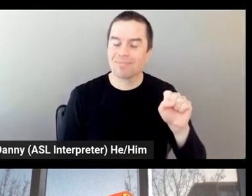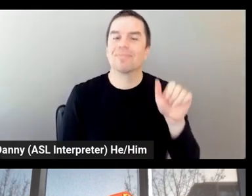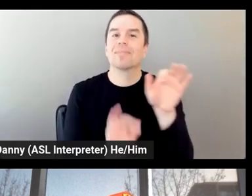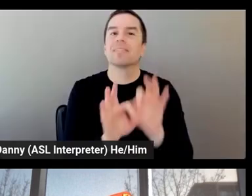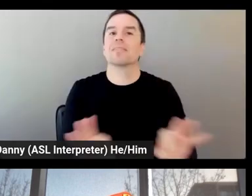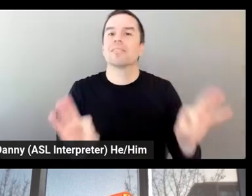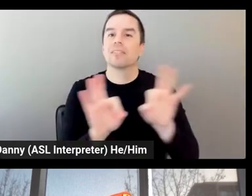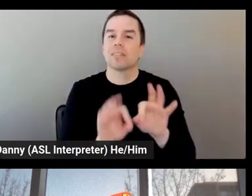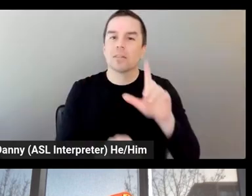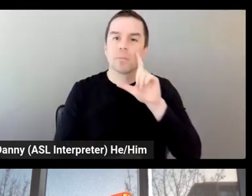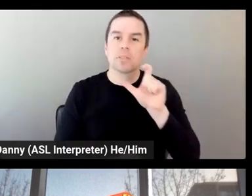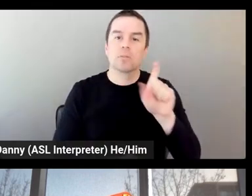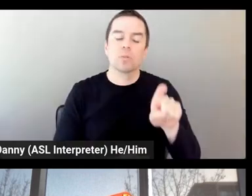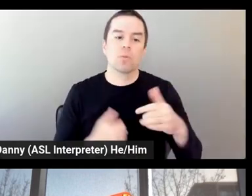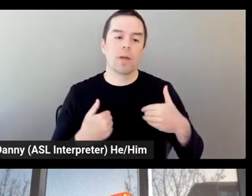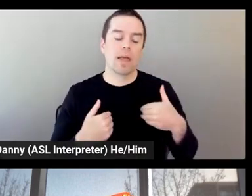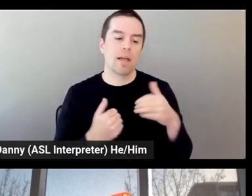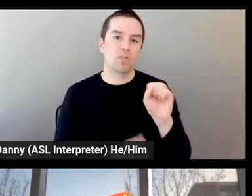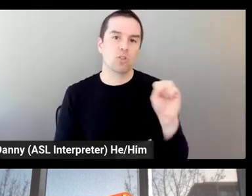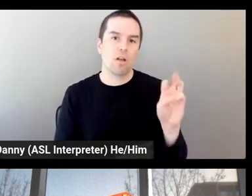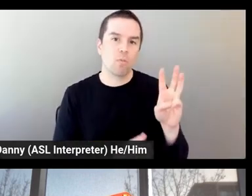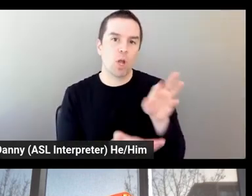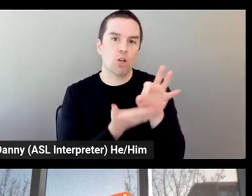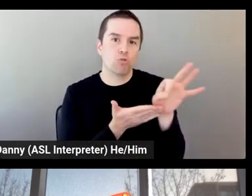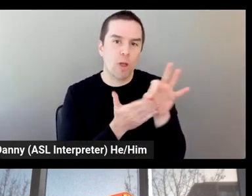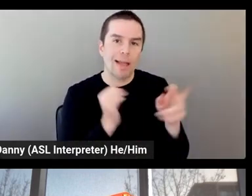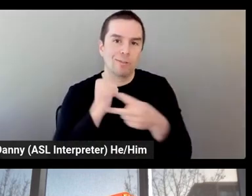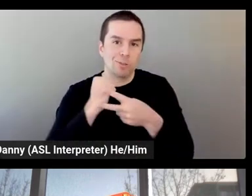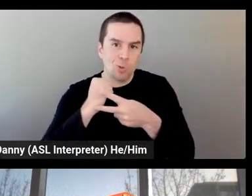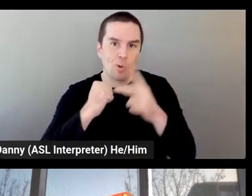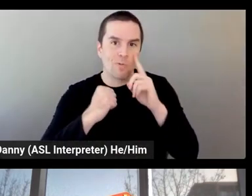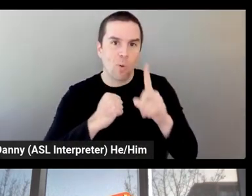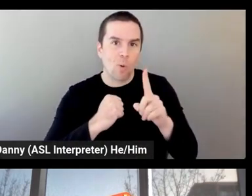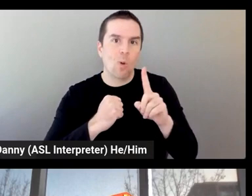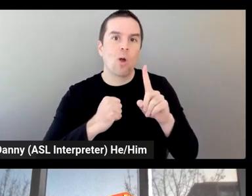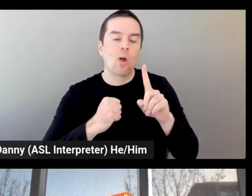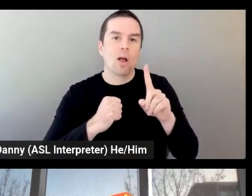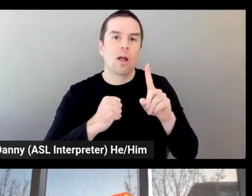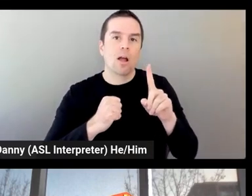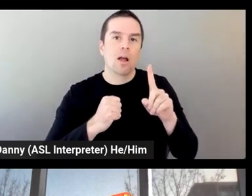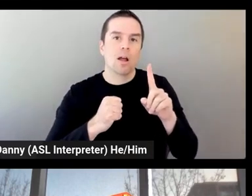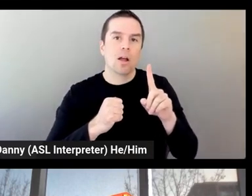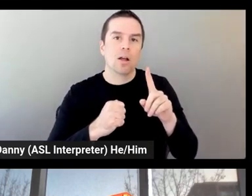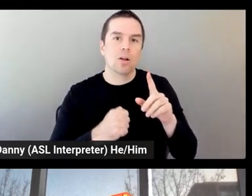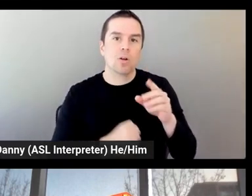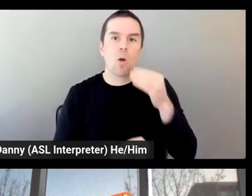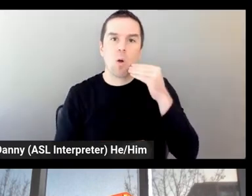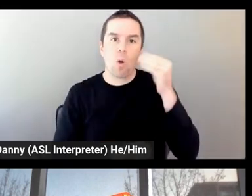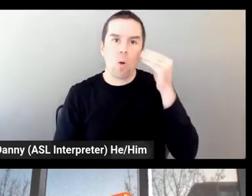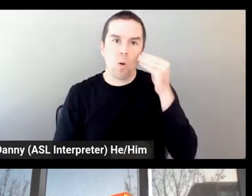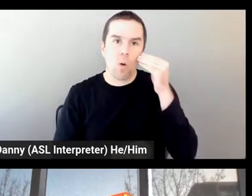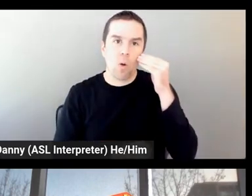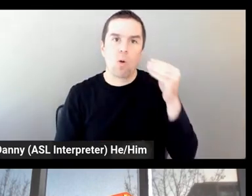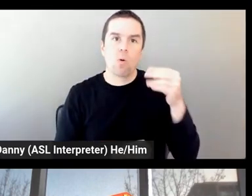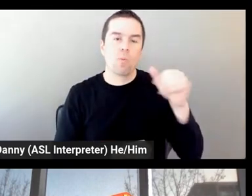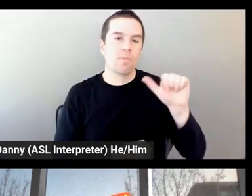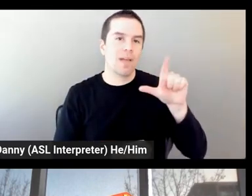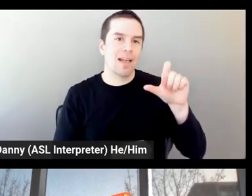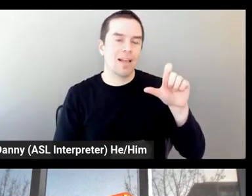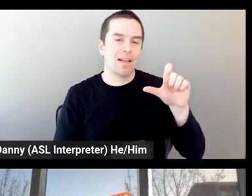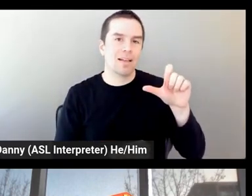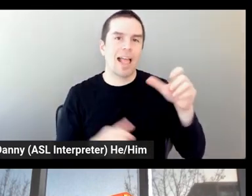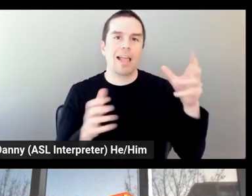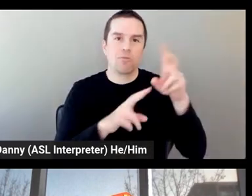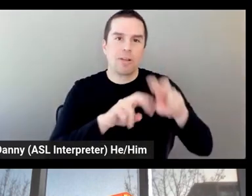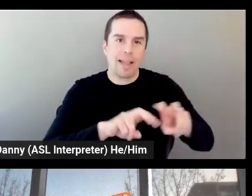and stored for homologation. So this will be a regulatory requirement. So it will really go into our core business.